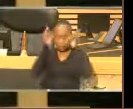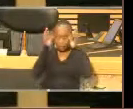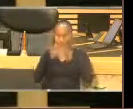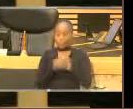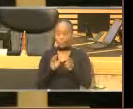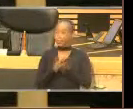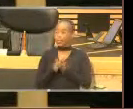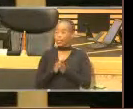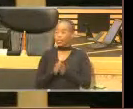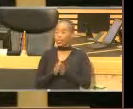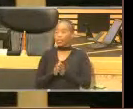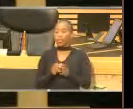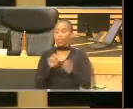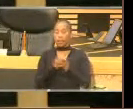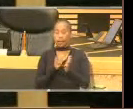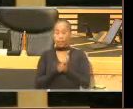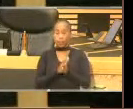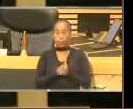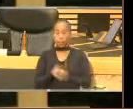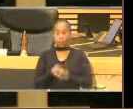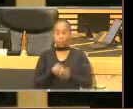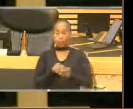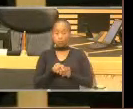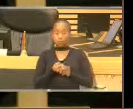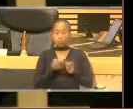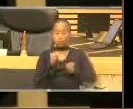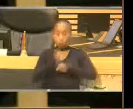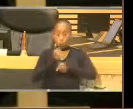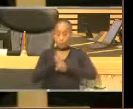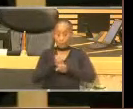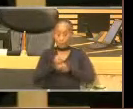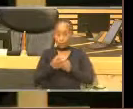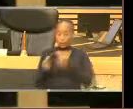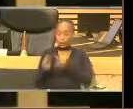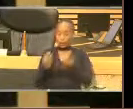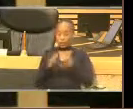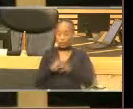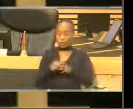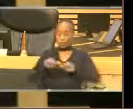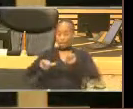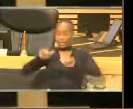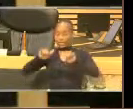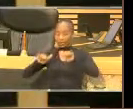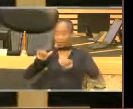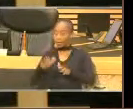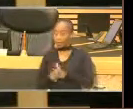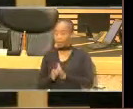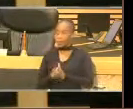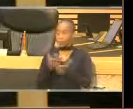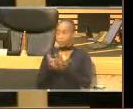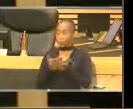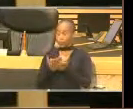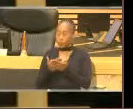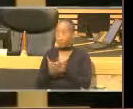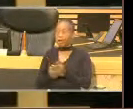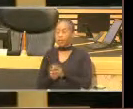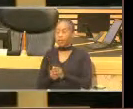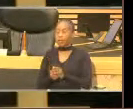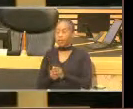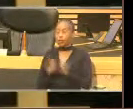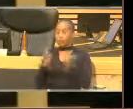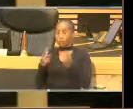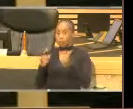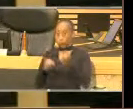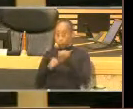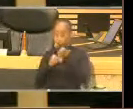reactivation of the Gas Environmental Impact Assessment work, and to advance the guest readiness at the KUHA.